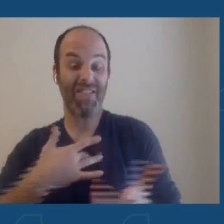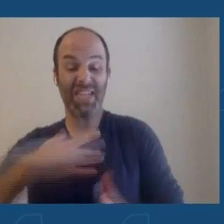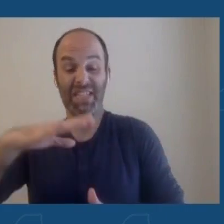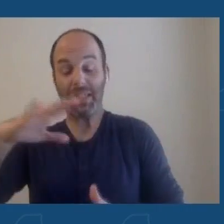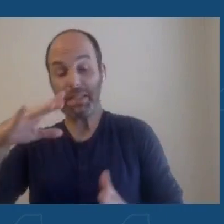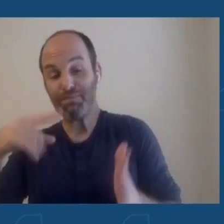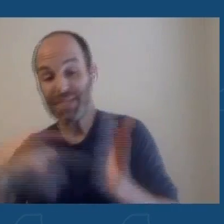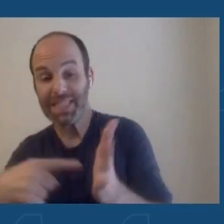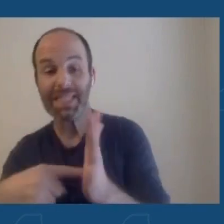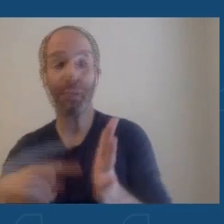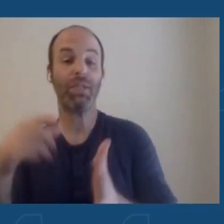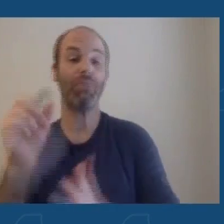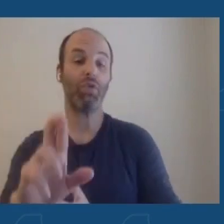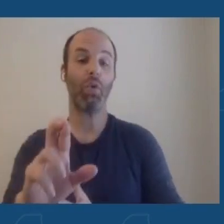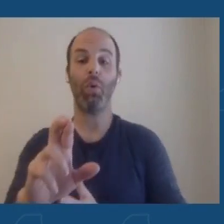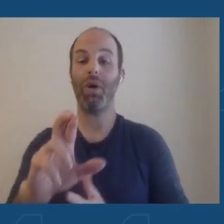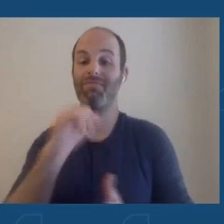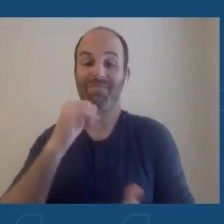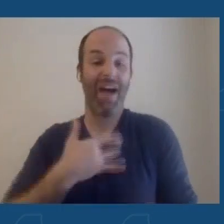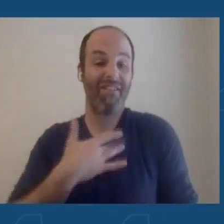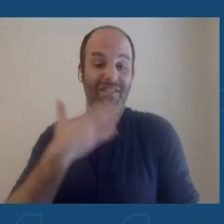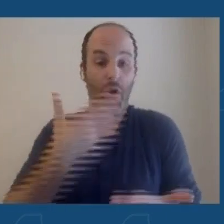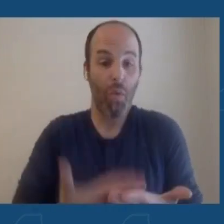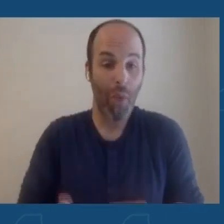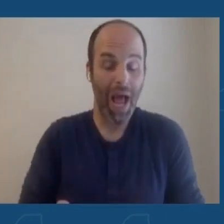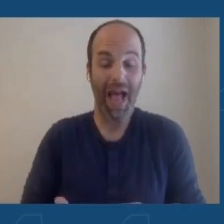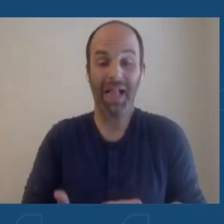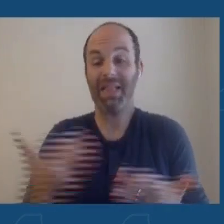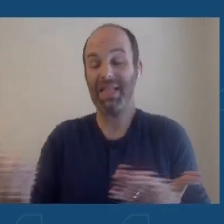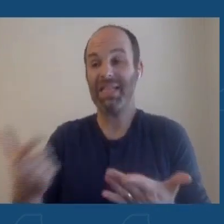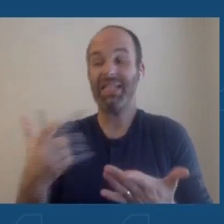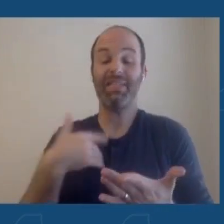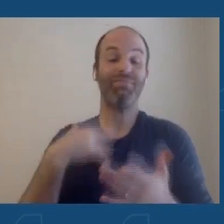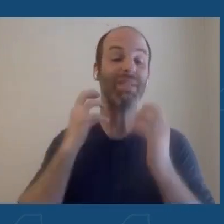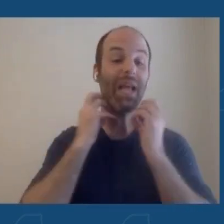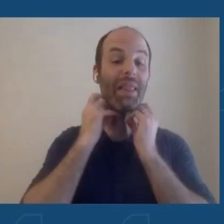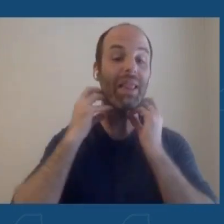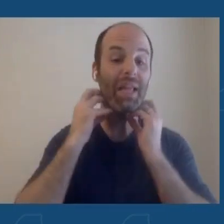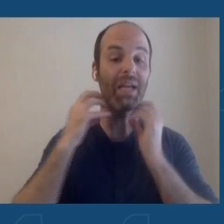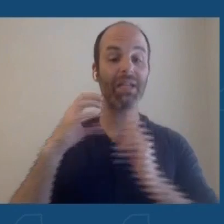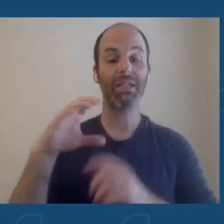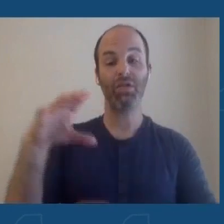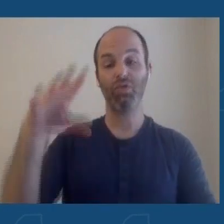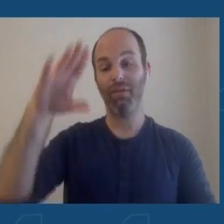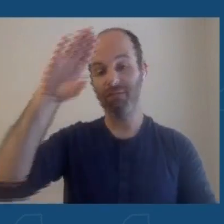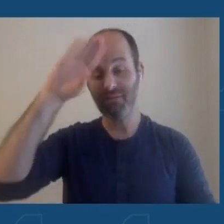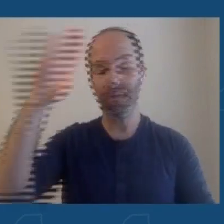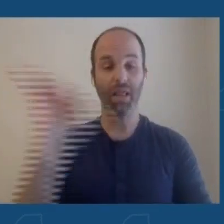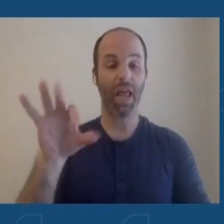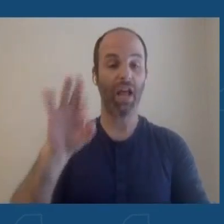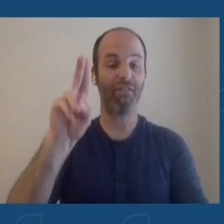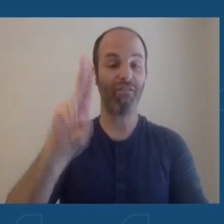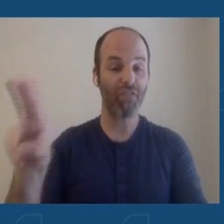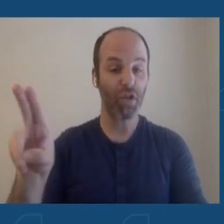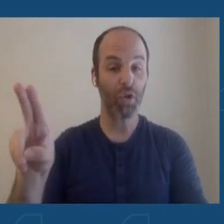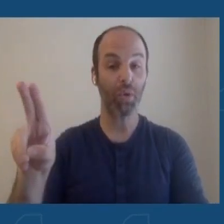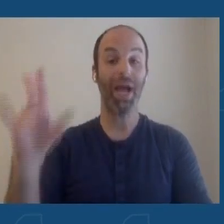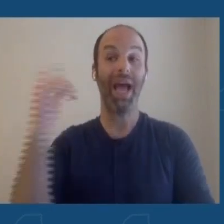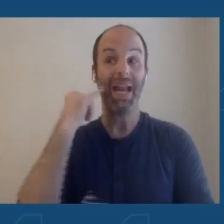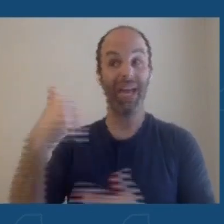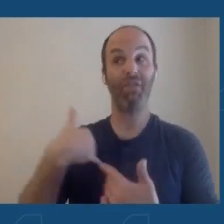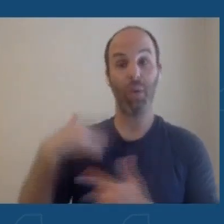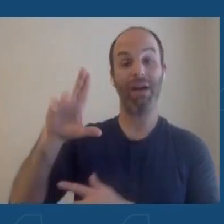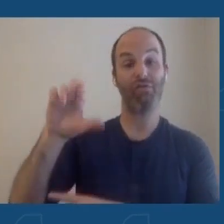want people to be alert to flu-like symptoms, swollen lymph nodes. And, of course, if you get a rash, you should seek